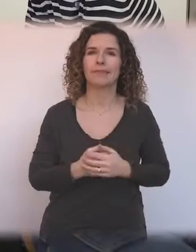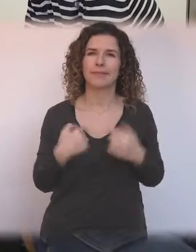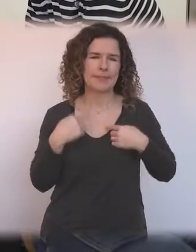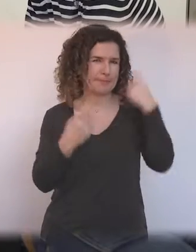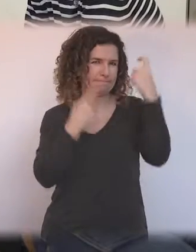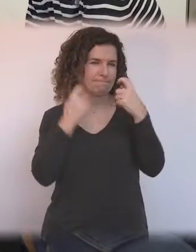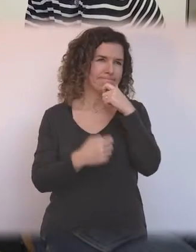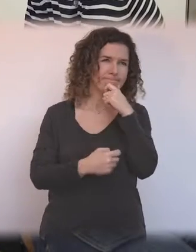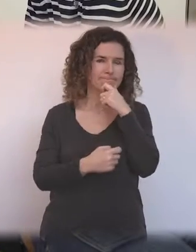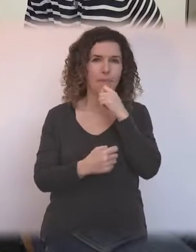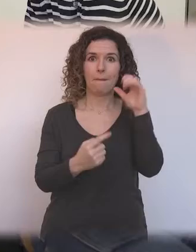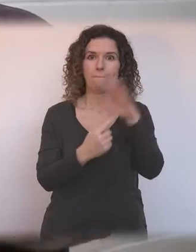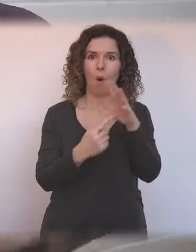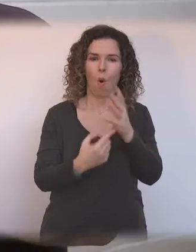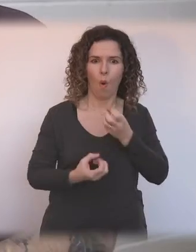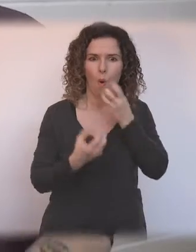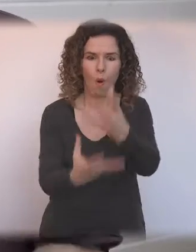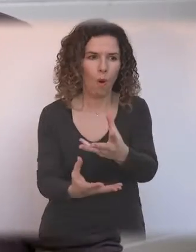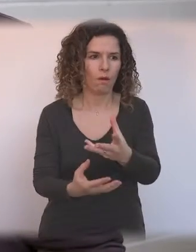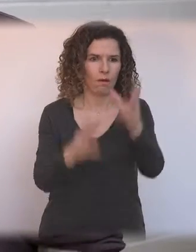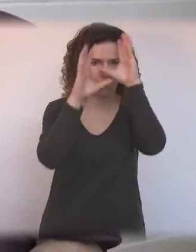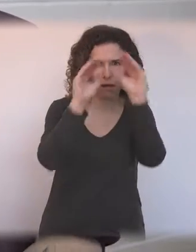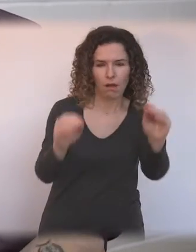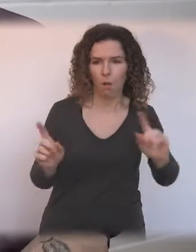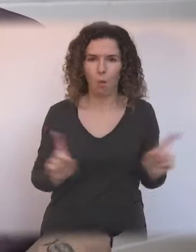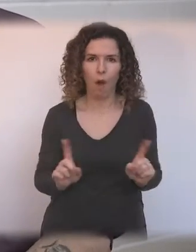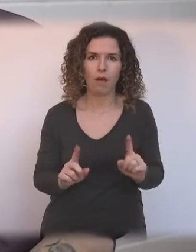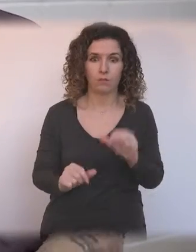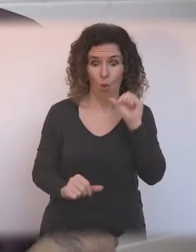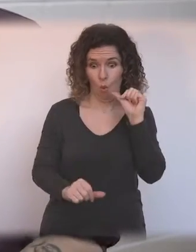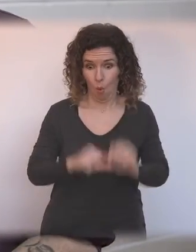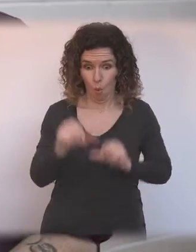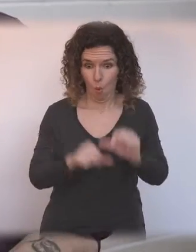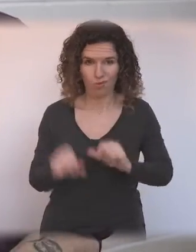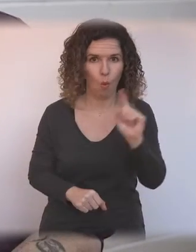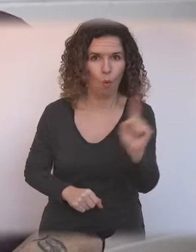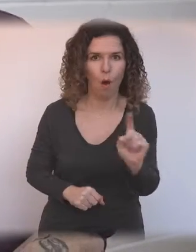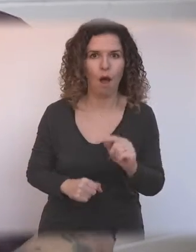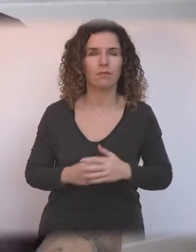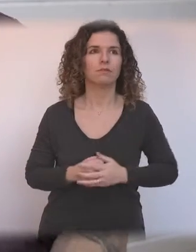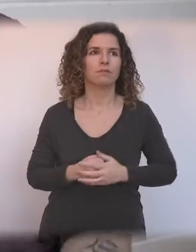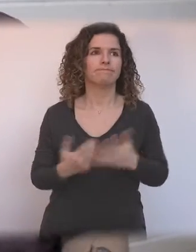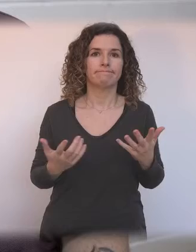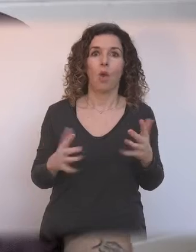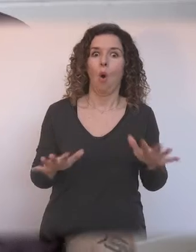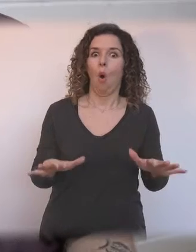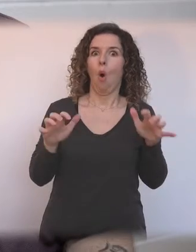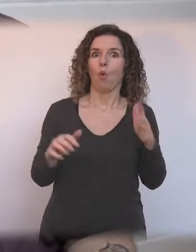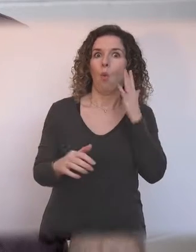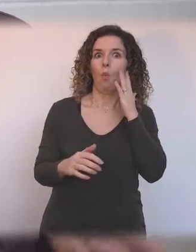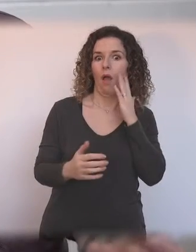are the most important things to say? What are the most important things to tell? In what order? And how does it